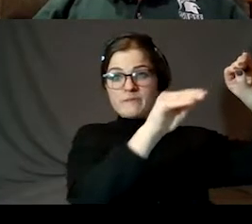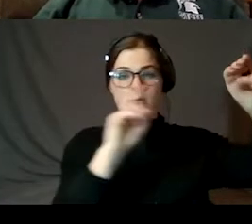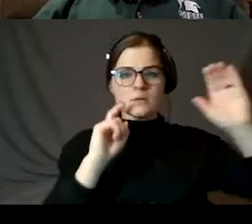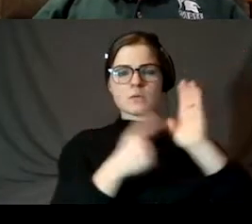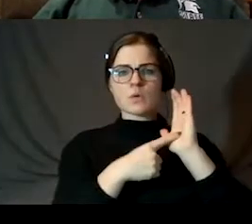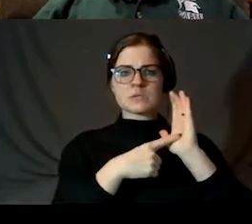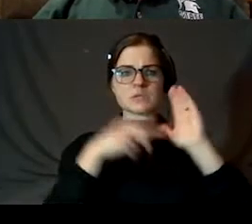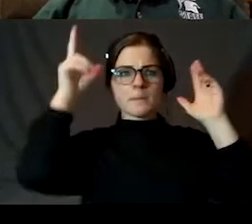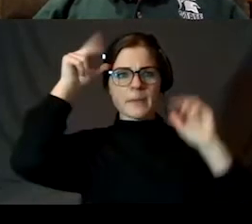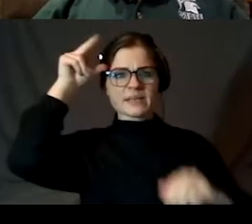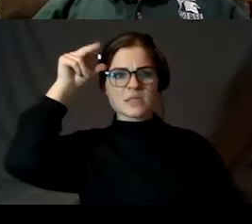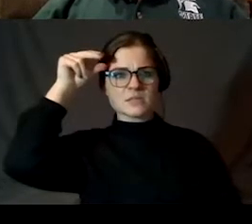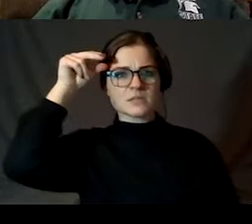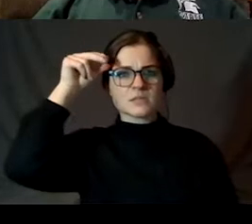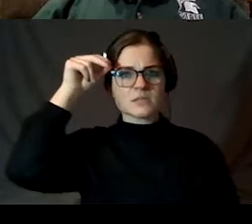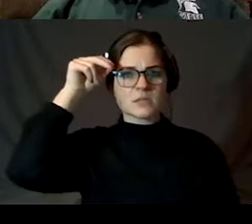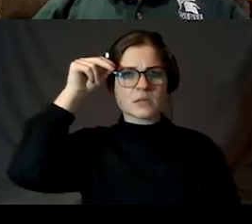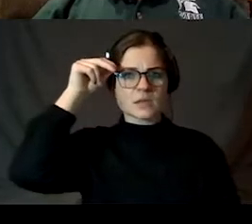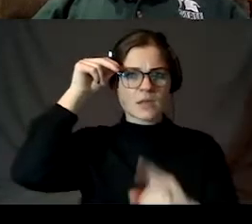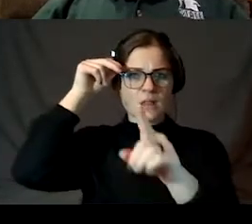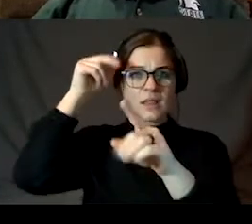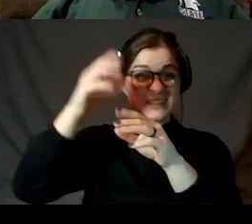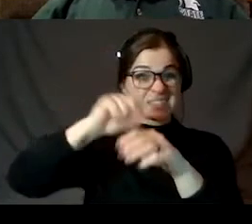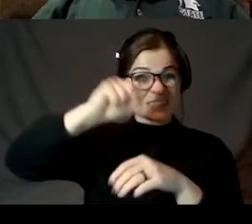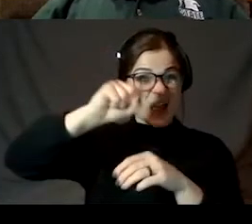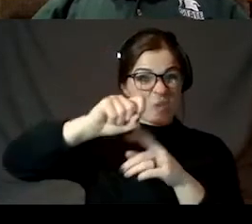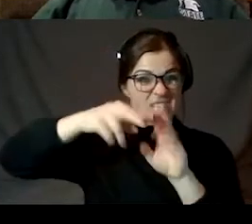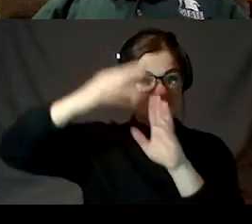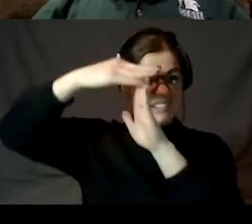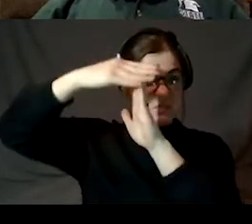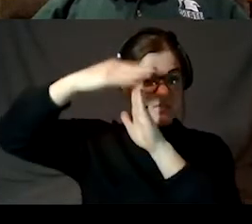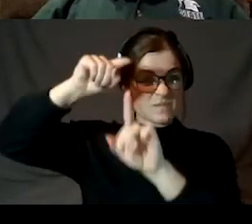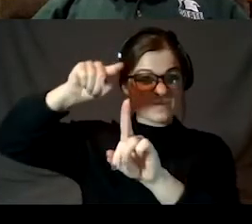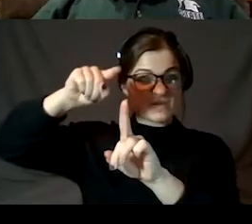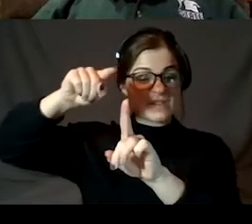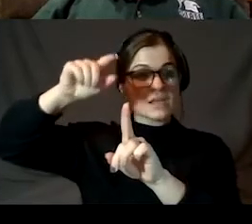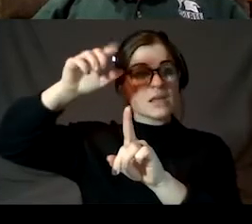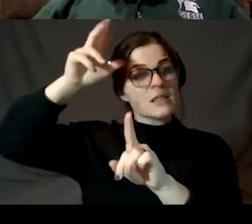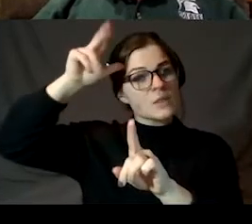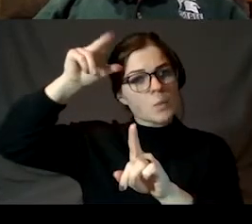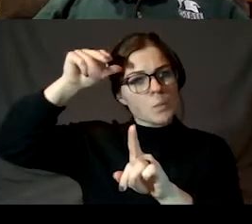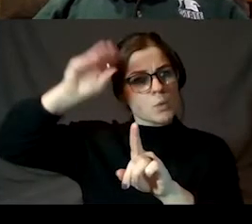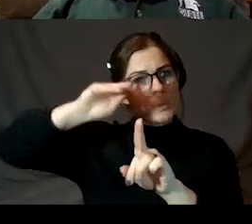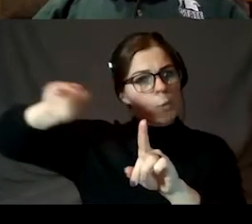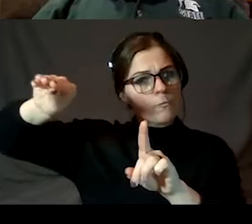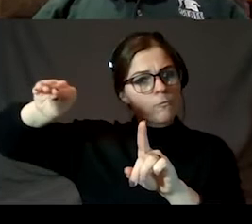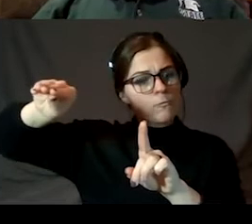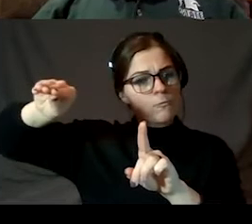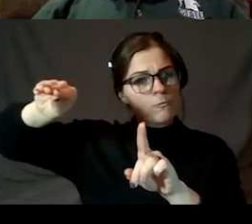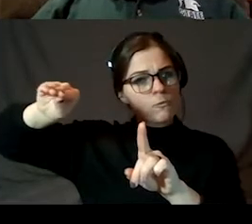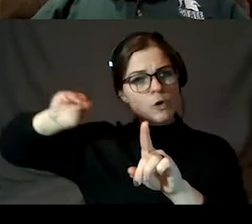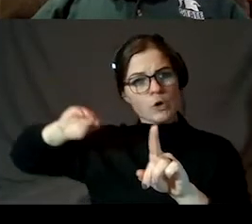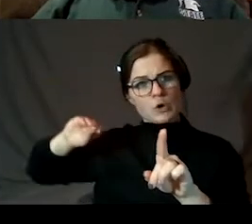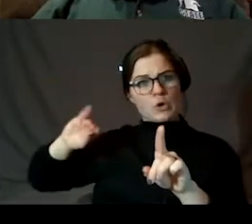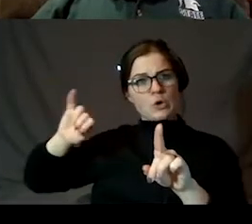Pegasus. Again, looking south and here's the top. The great square of Pegasus has moved. Jupiter